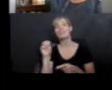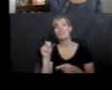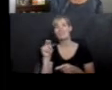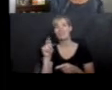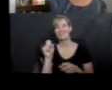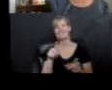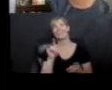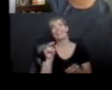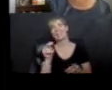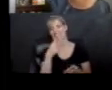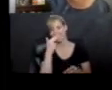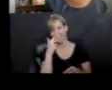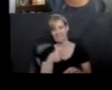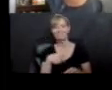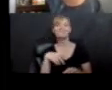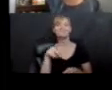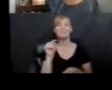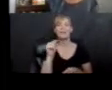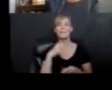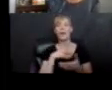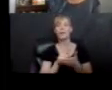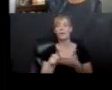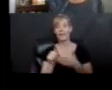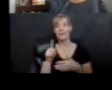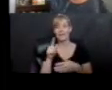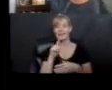best. Tremendous. My week was tremendous.